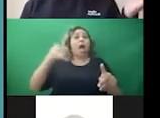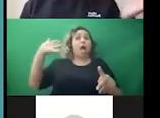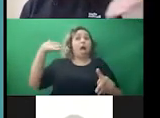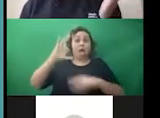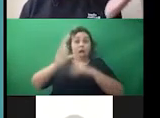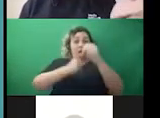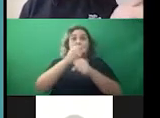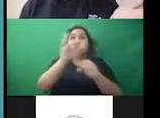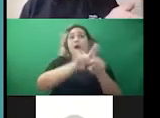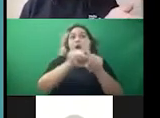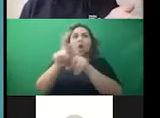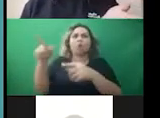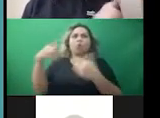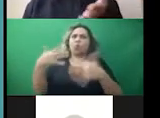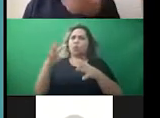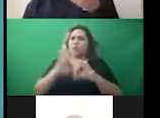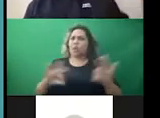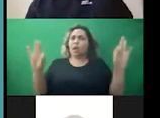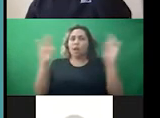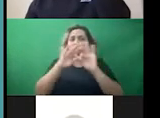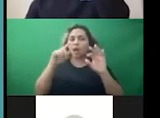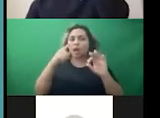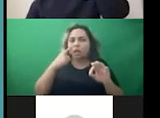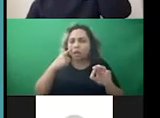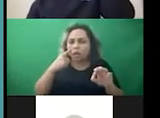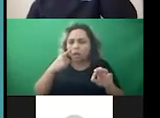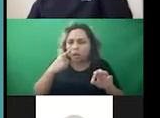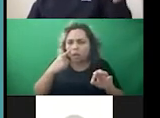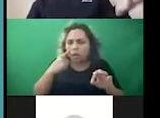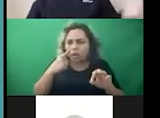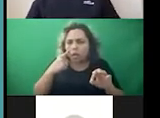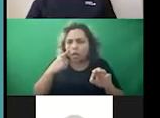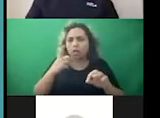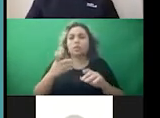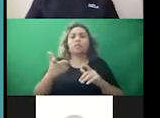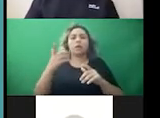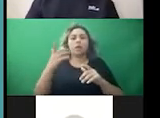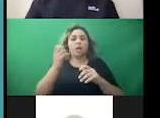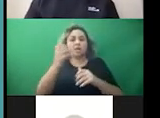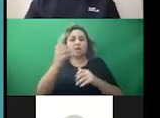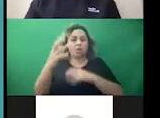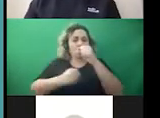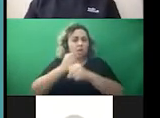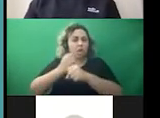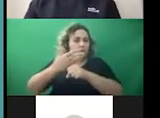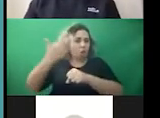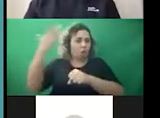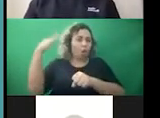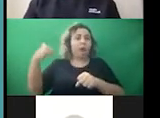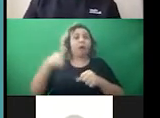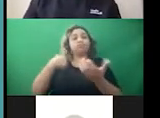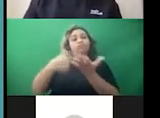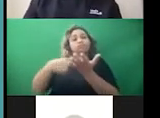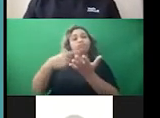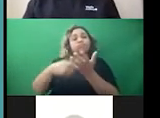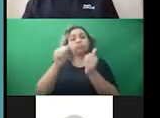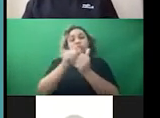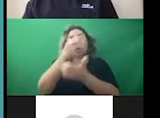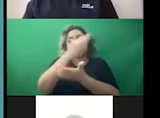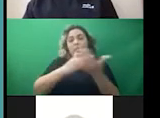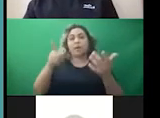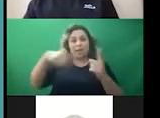was like super instrumental in SNCC, which is important. And a couple of years ago, I was actually having dinner with some SNCC elders.